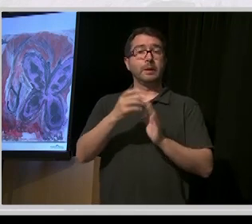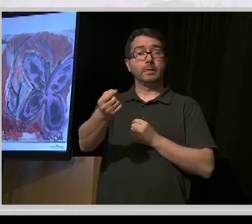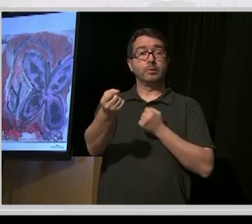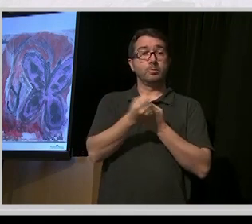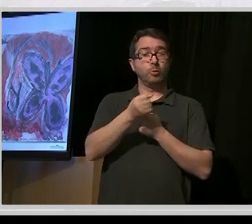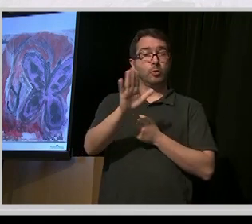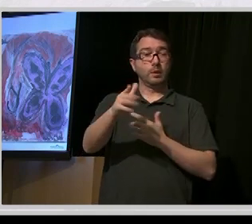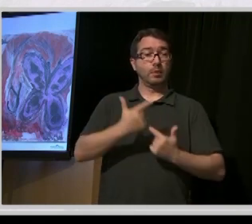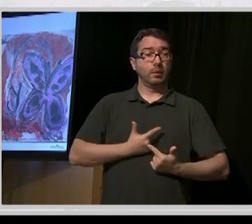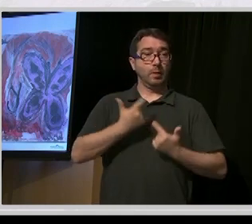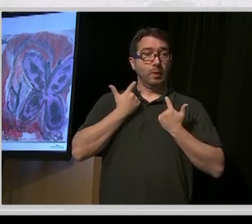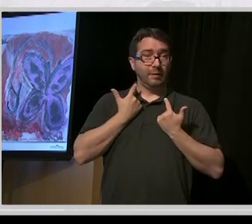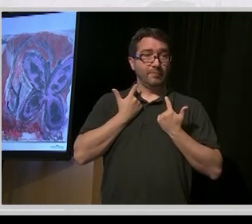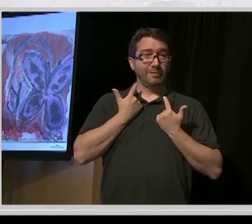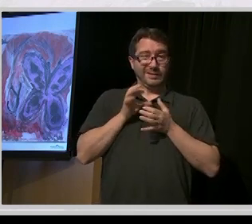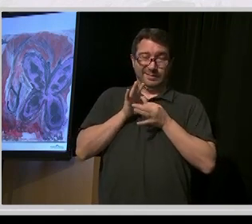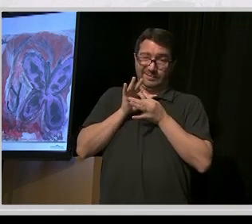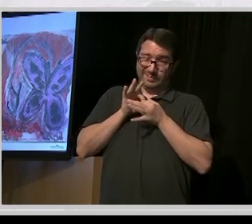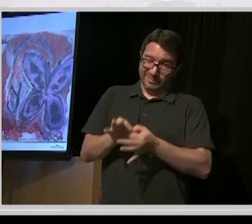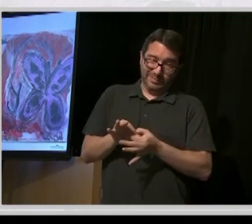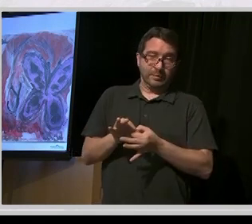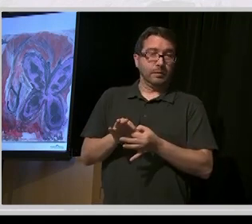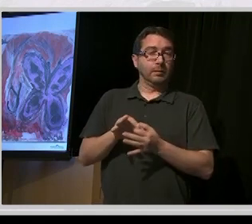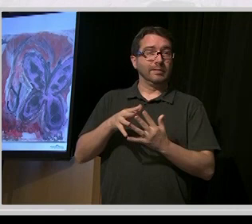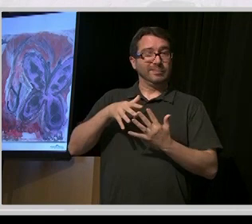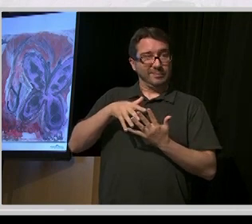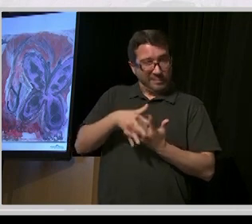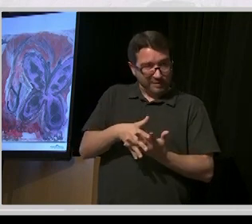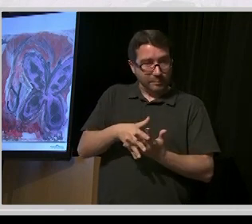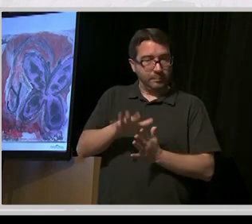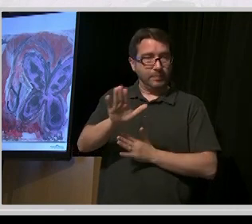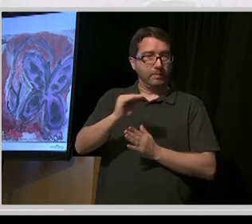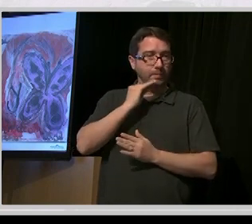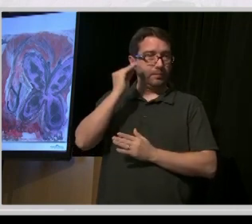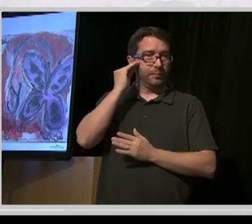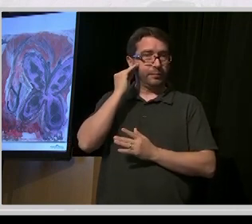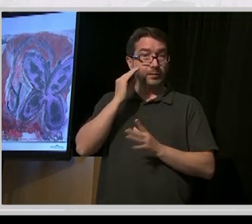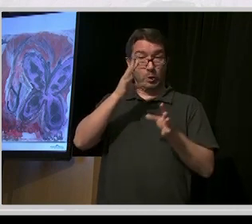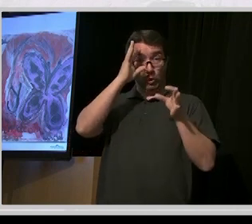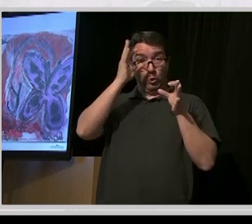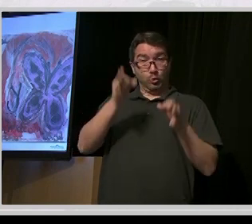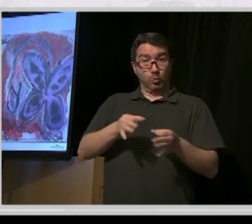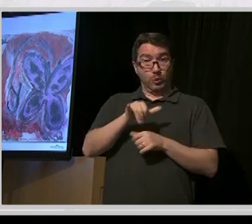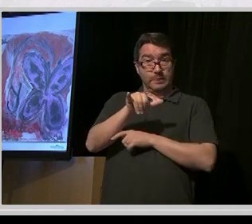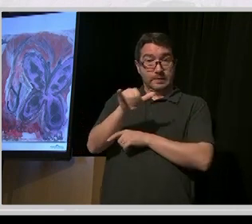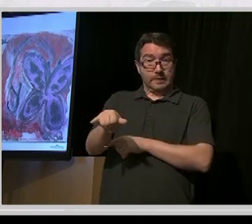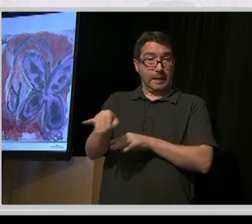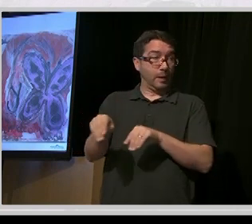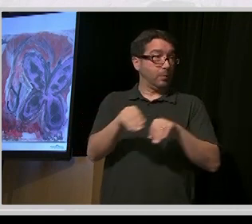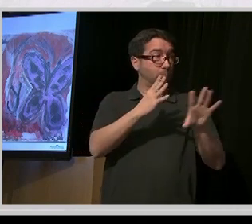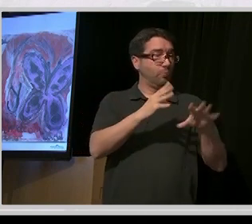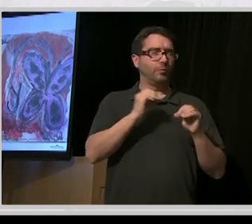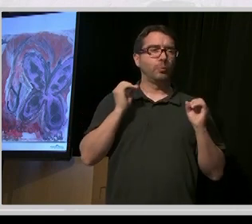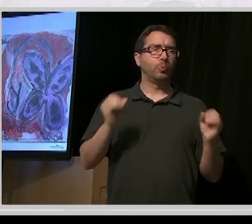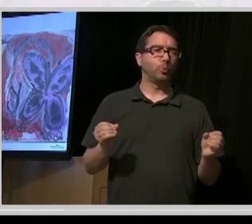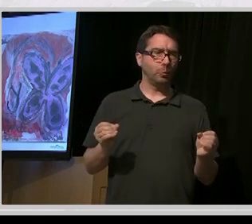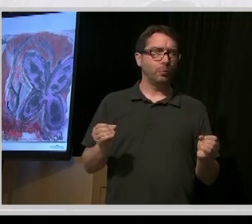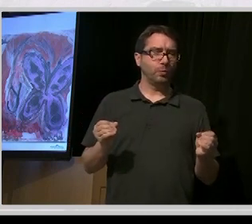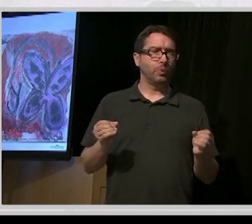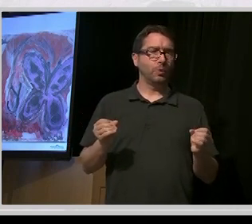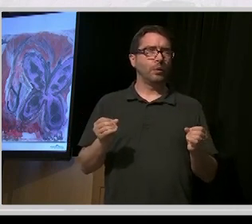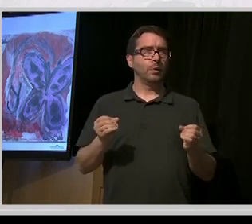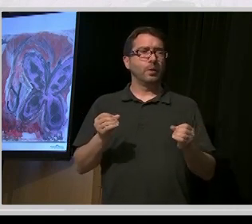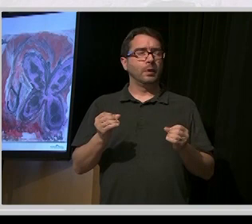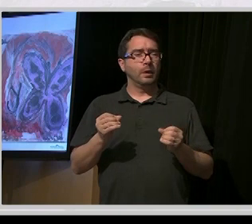life are tied to that home. So they have no choice about staying there or moving. So what we really want to